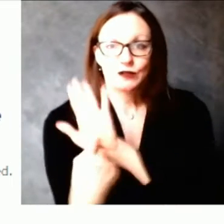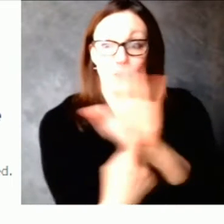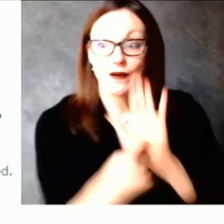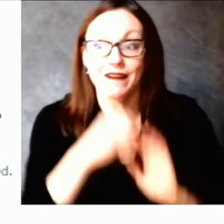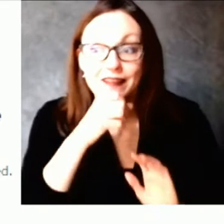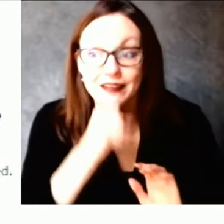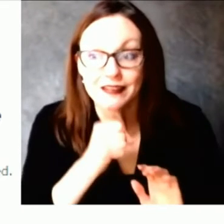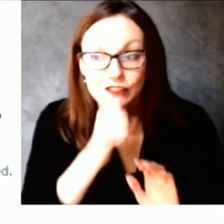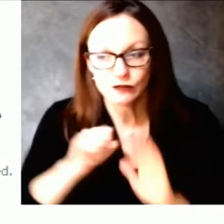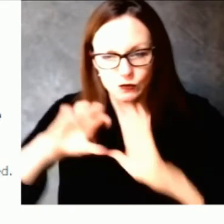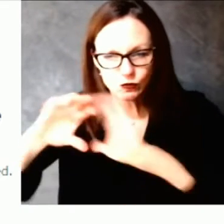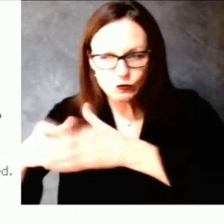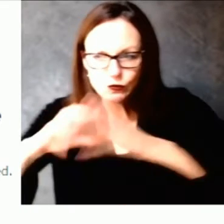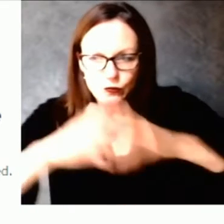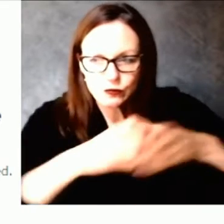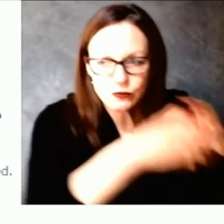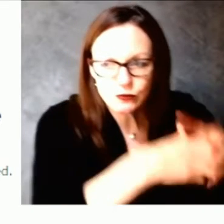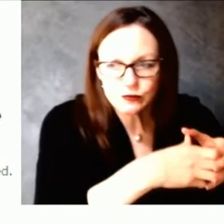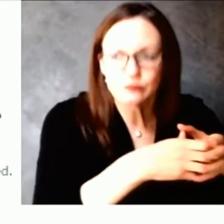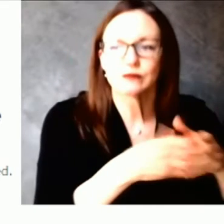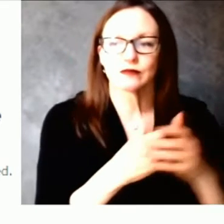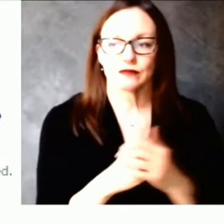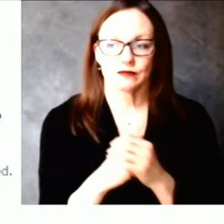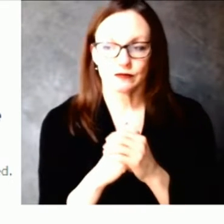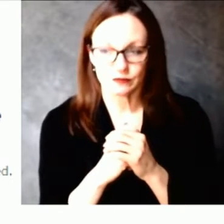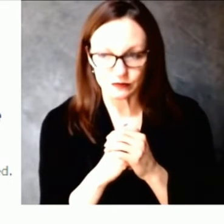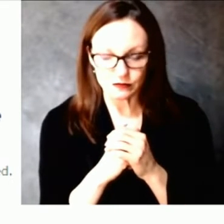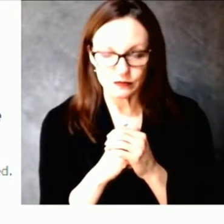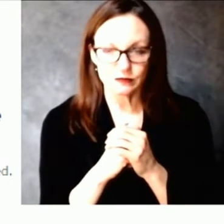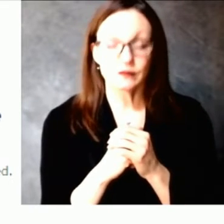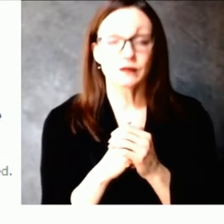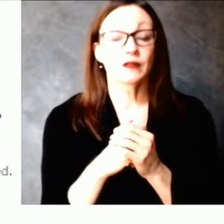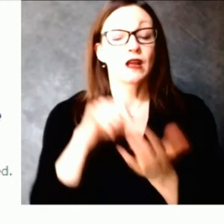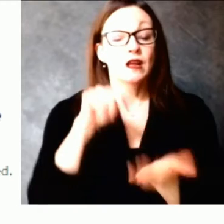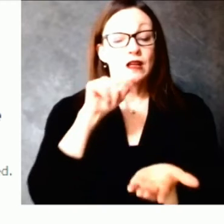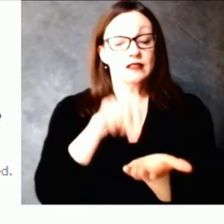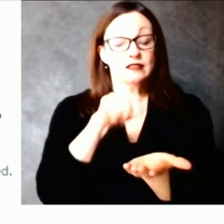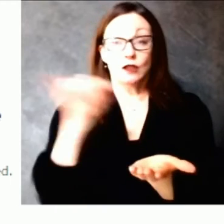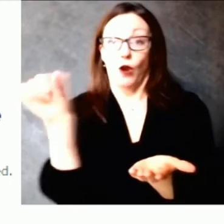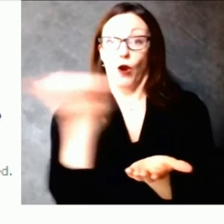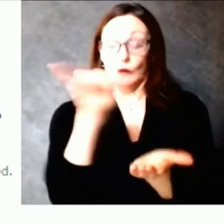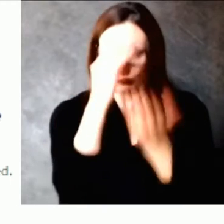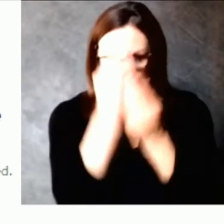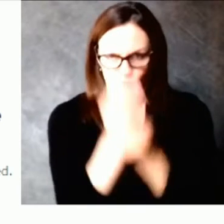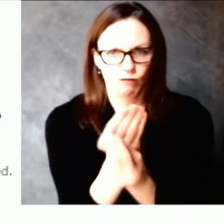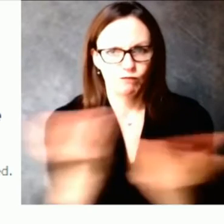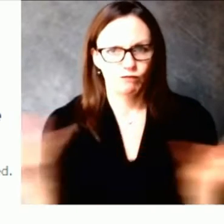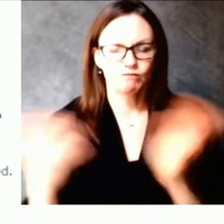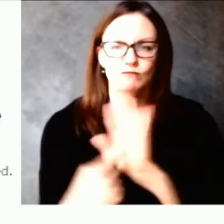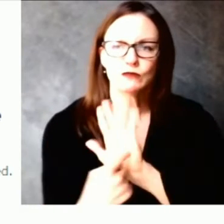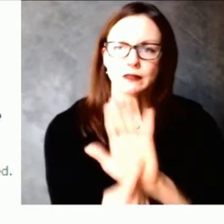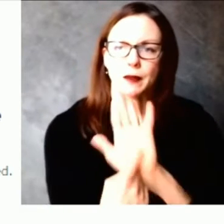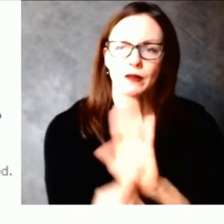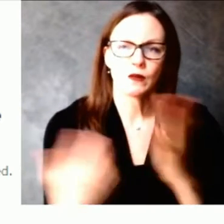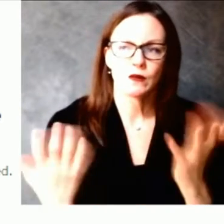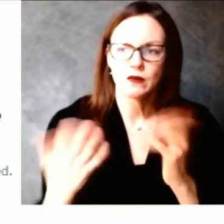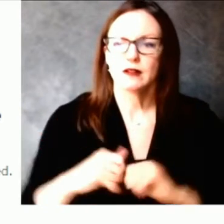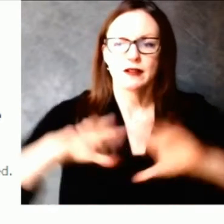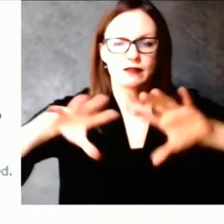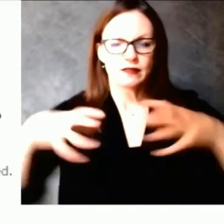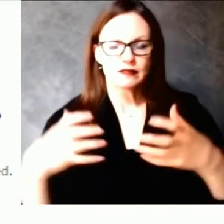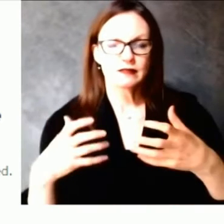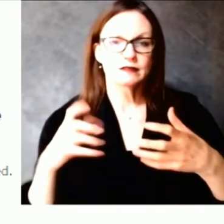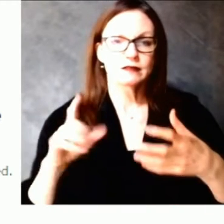residents of long-term care facilities, police, fire, and correctional staff, and people age 65 or older,